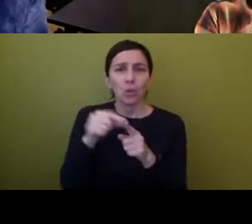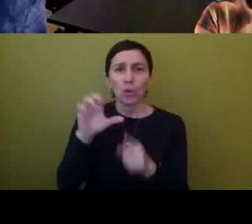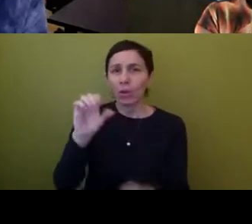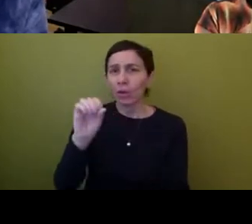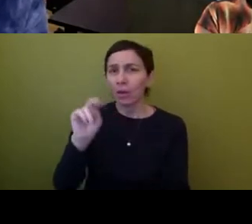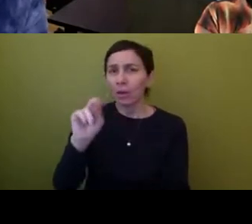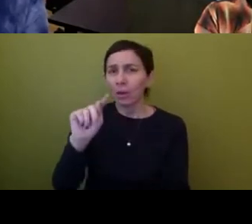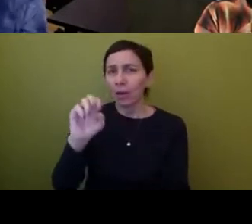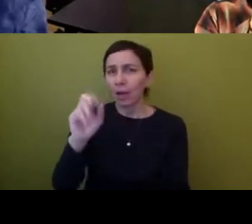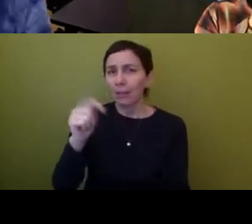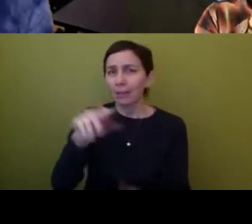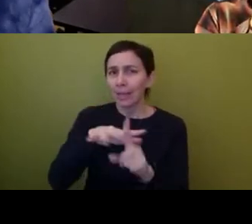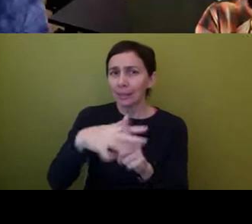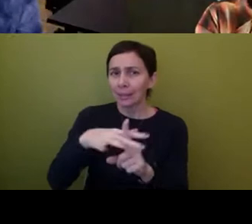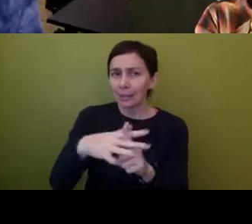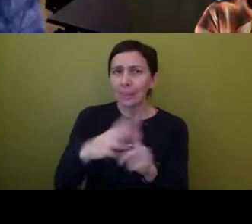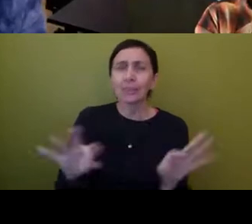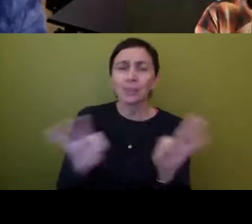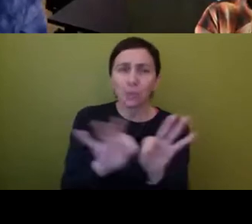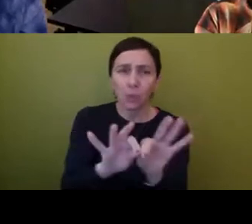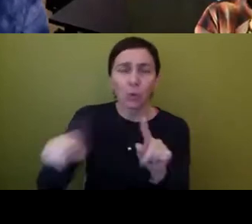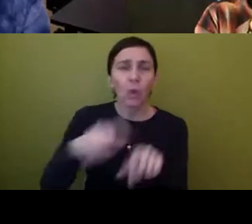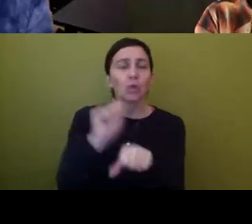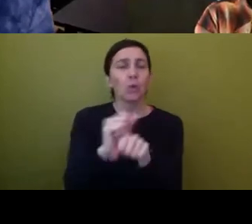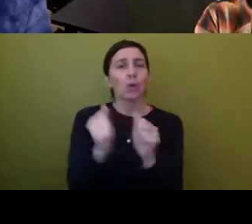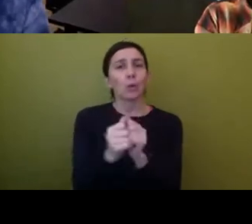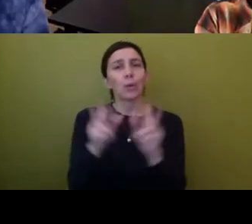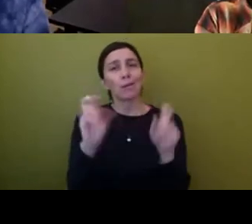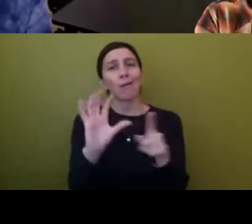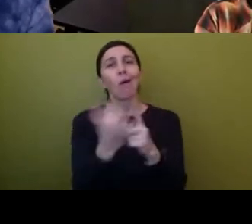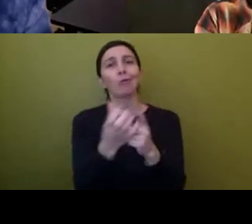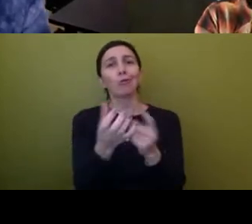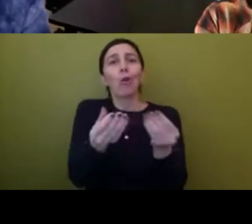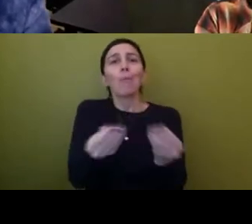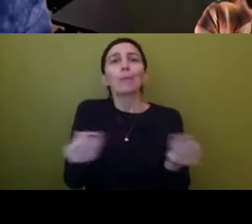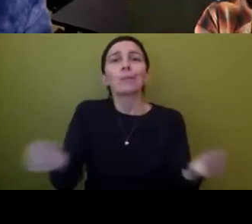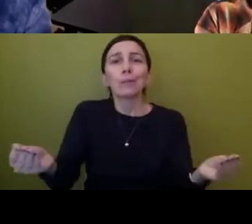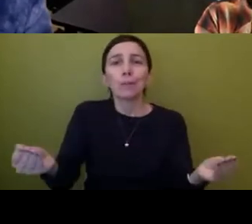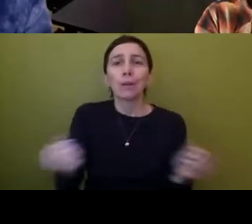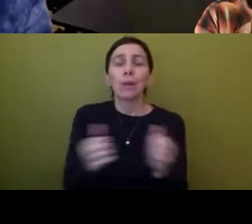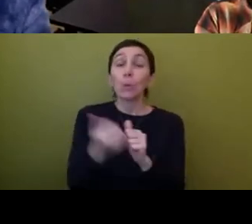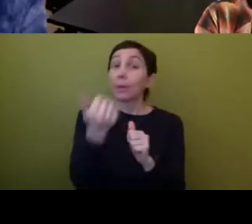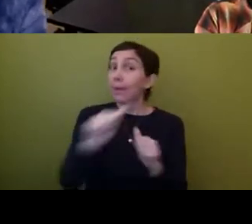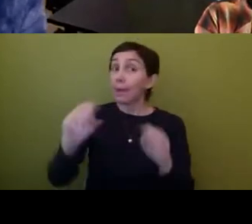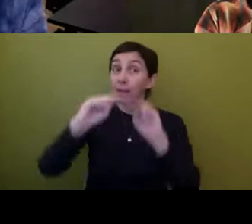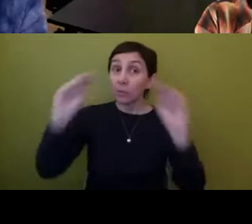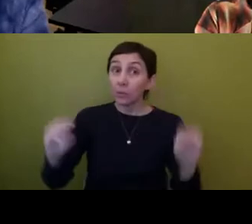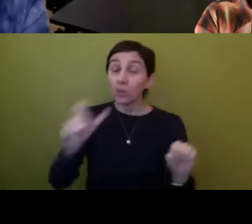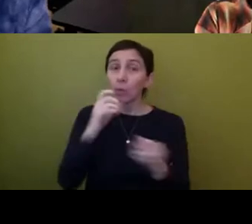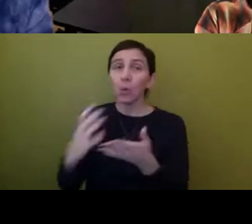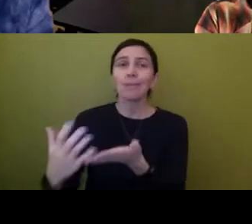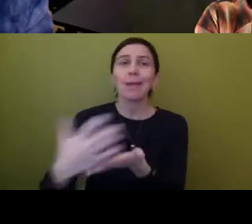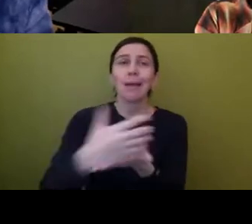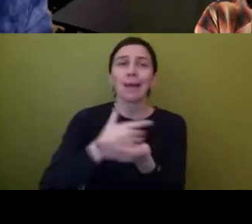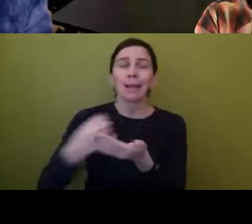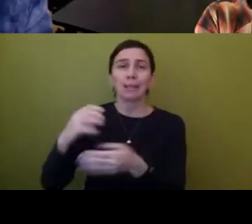especially when you're working with like cultural materials. Um, and I often feel that way with any museum that has a collection of native objects,